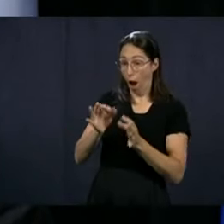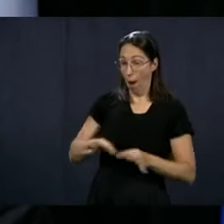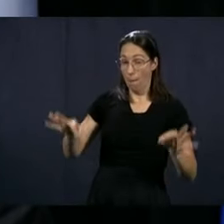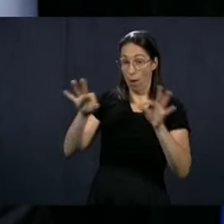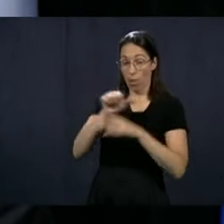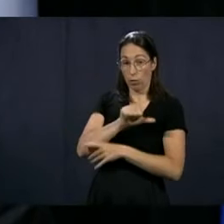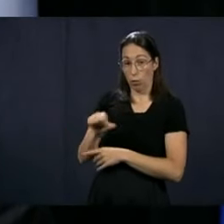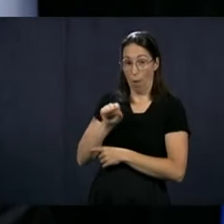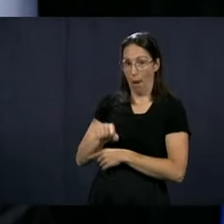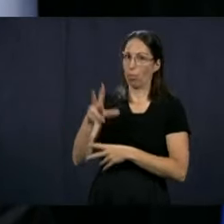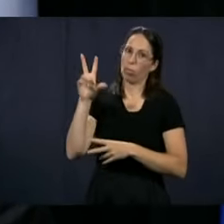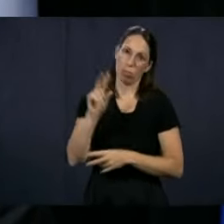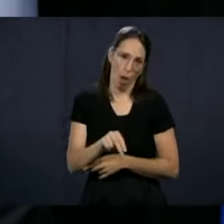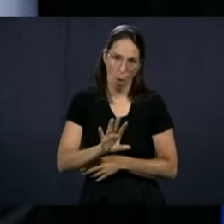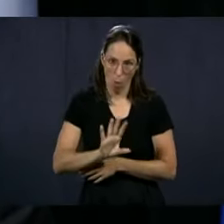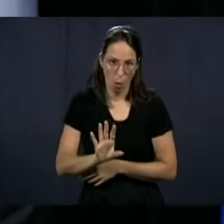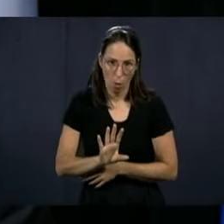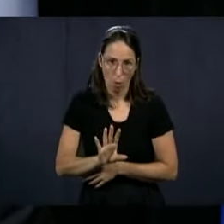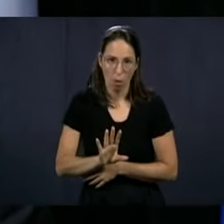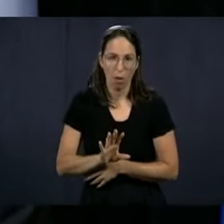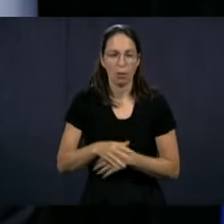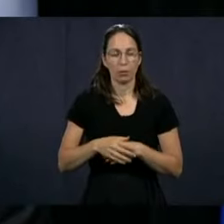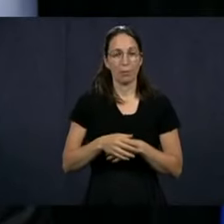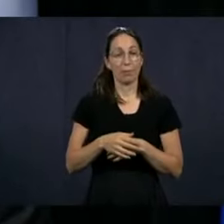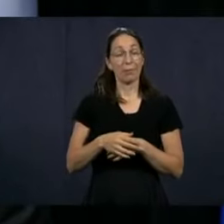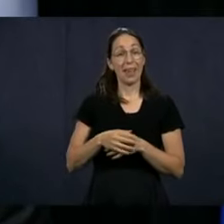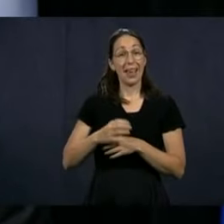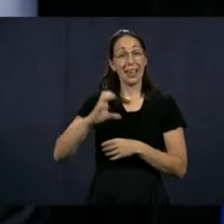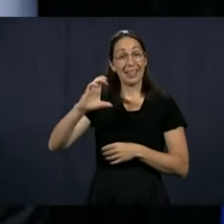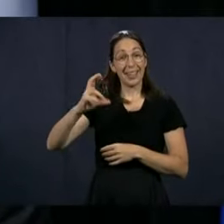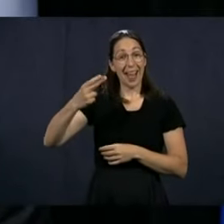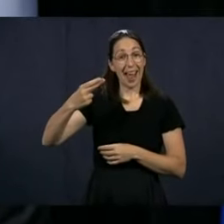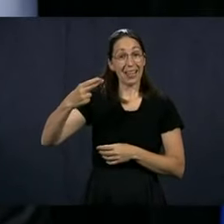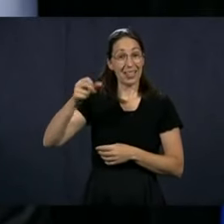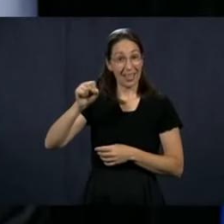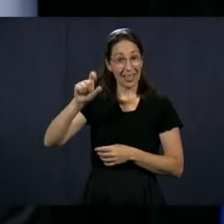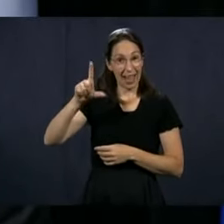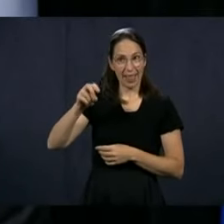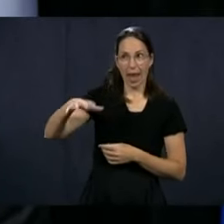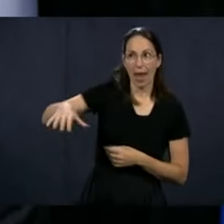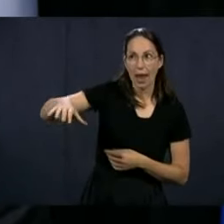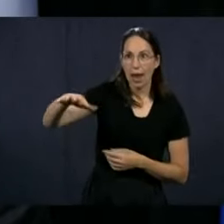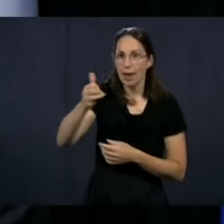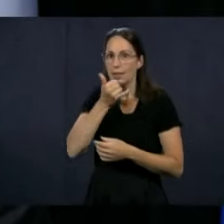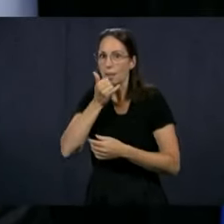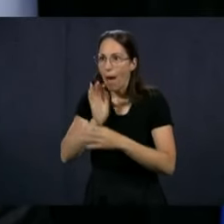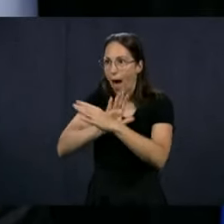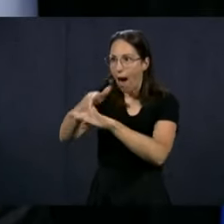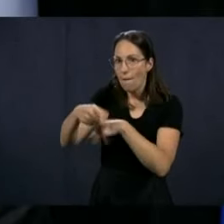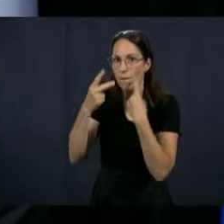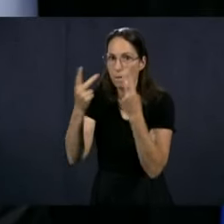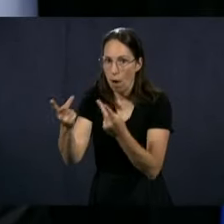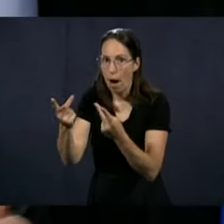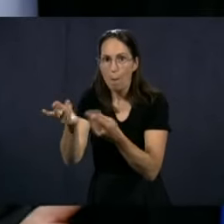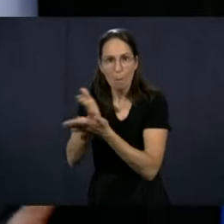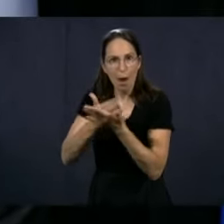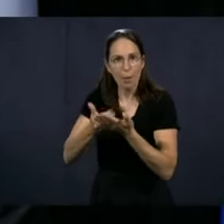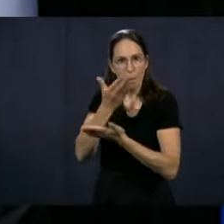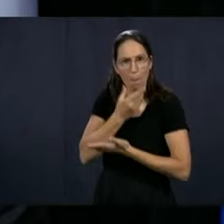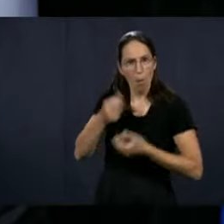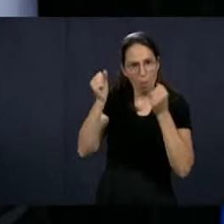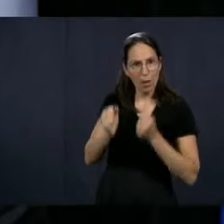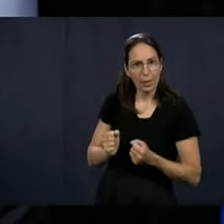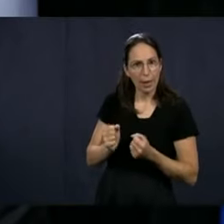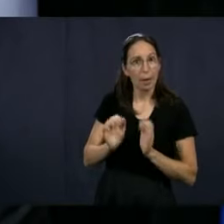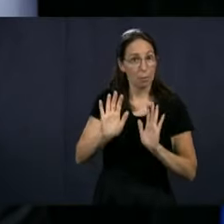aspect of it that is important. It's beautiful what can happen in CHSLDs. Of course, we are